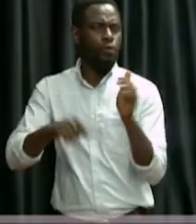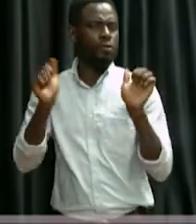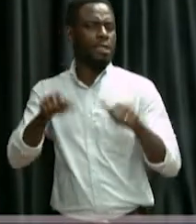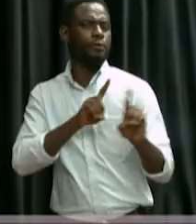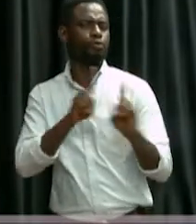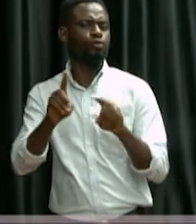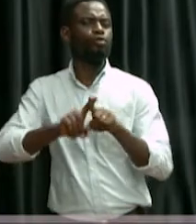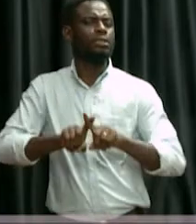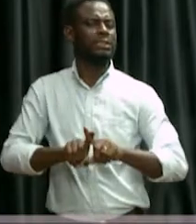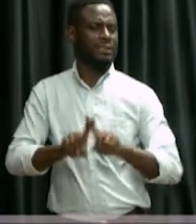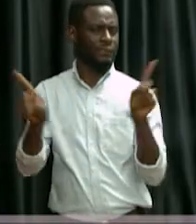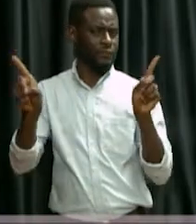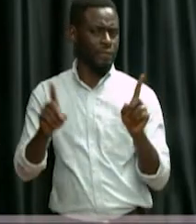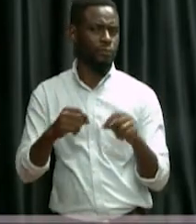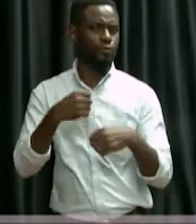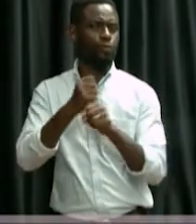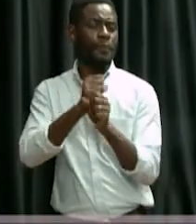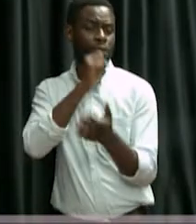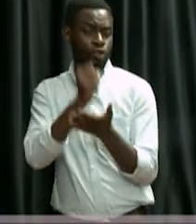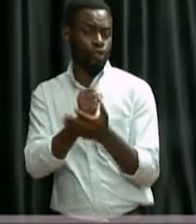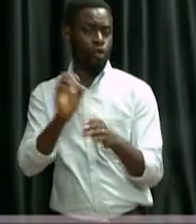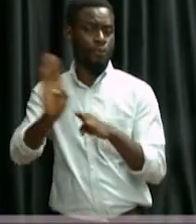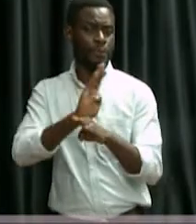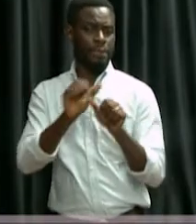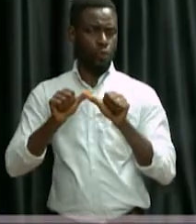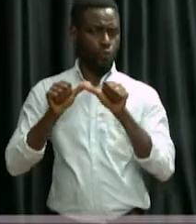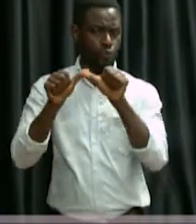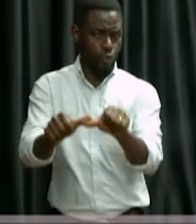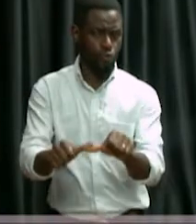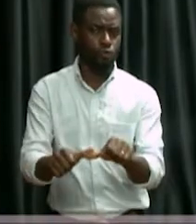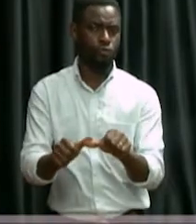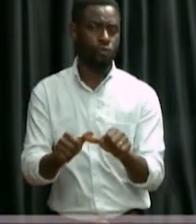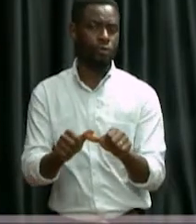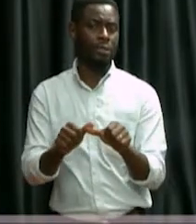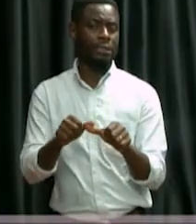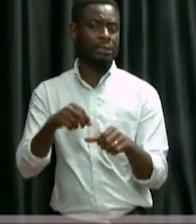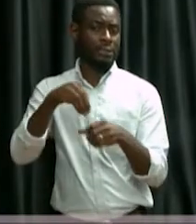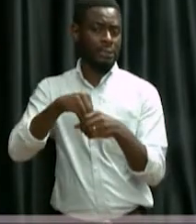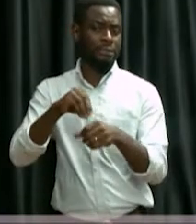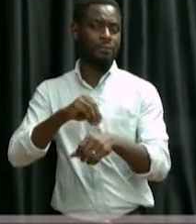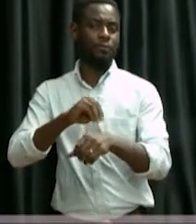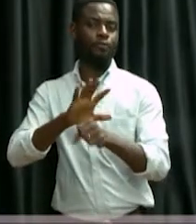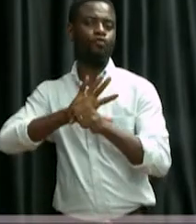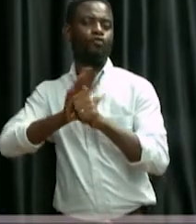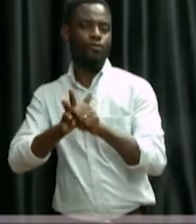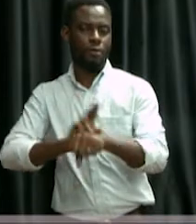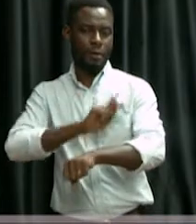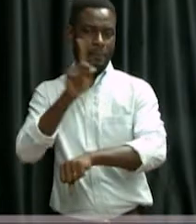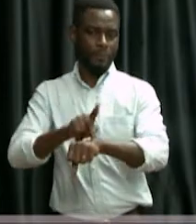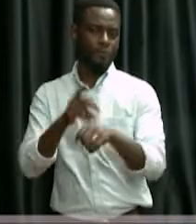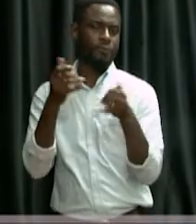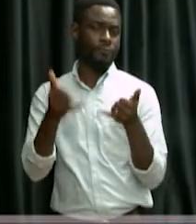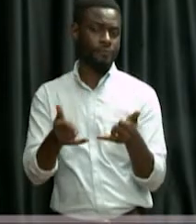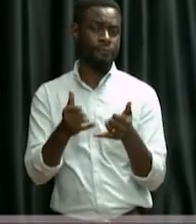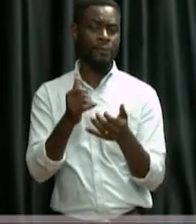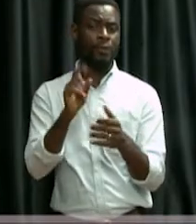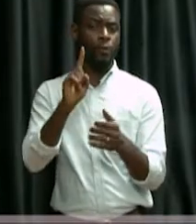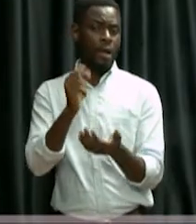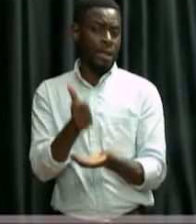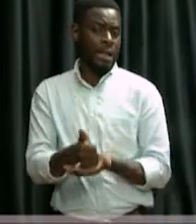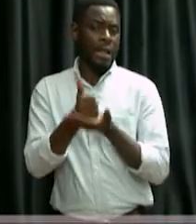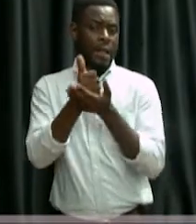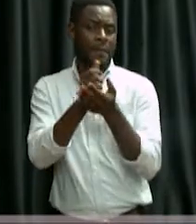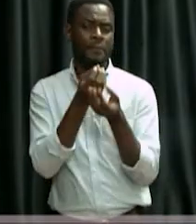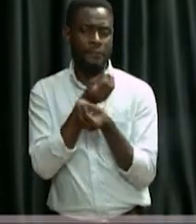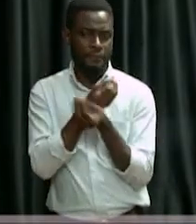you can remain in business in spite of these very challenging conditions. One very helpful tip, find